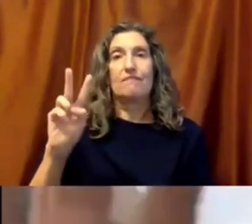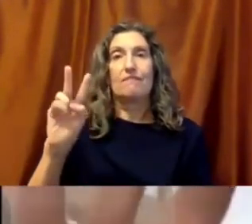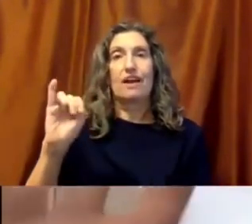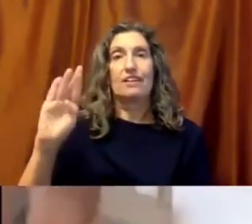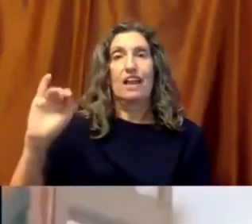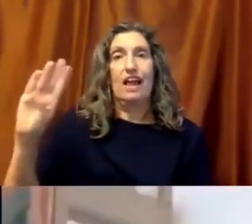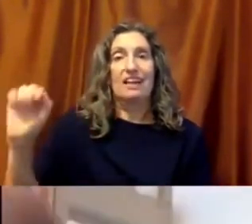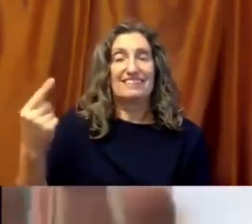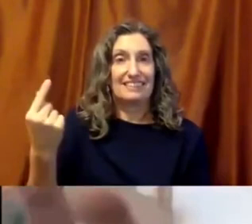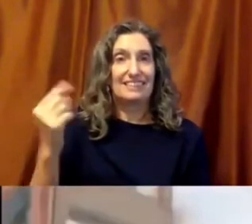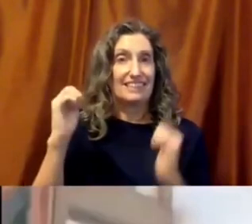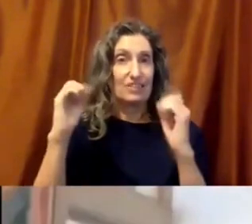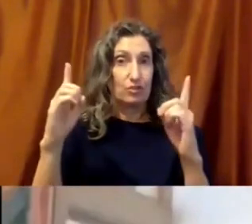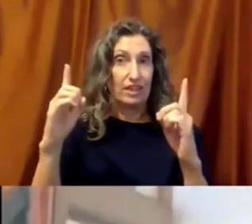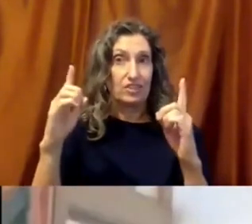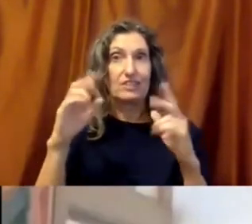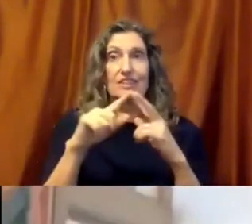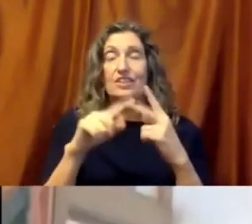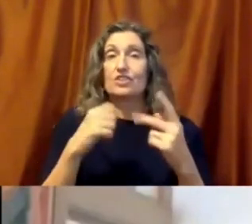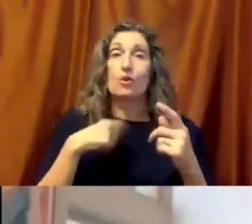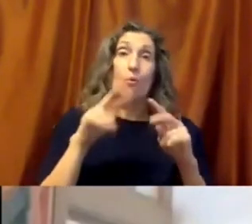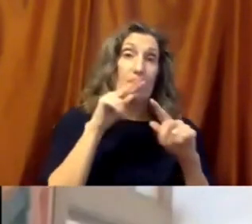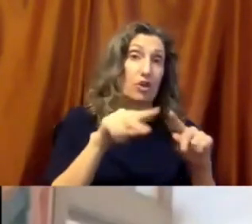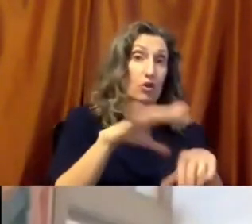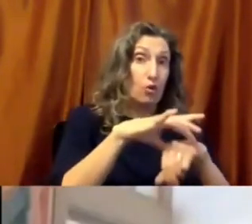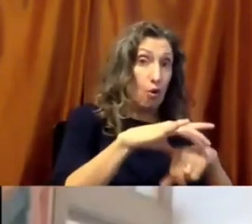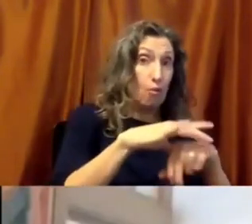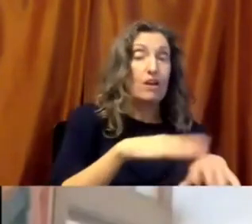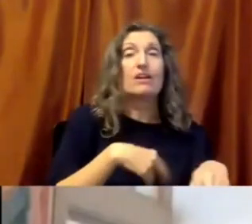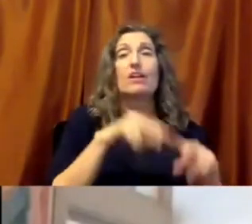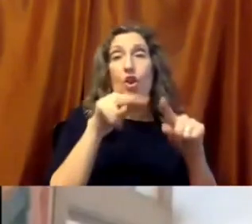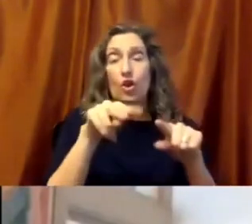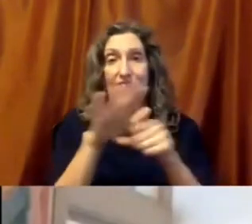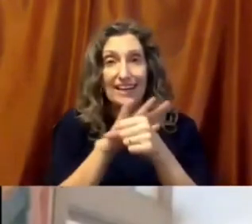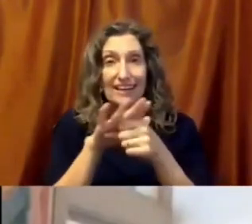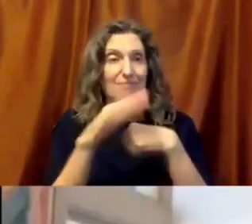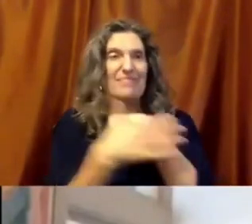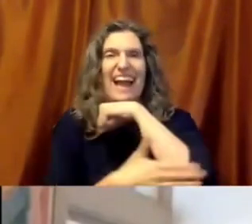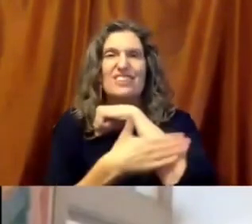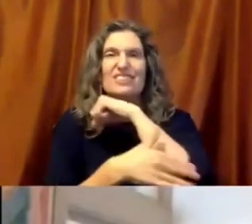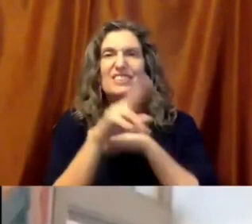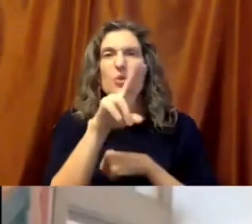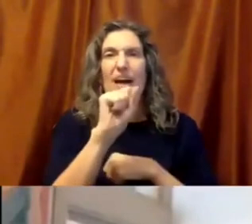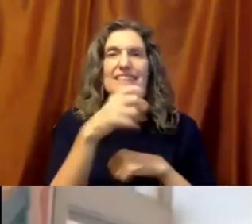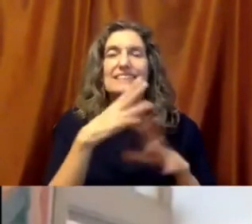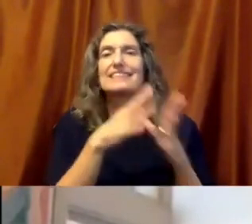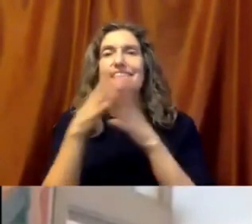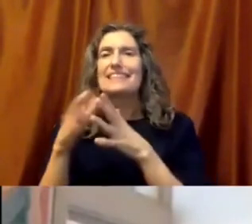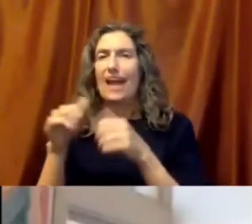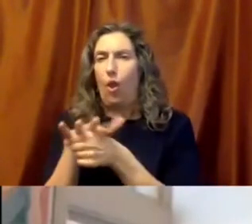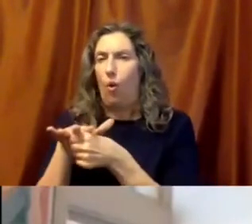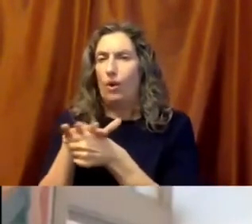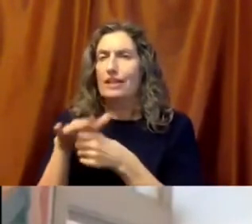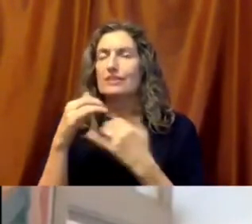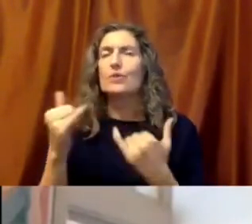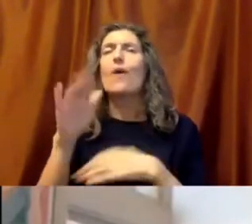we've looked globally, we've looked nationally, and we've really looked locally. And this afternoon, we're going to take some of the specifics about how COVID